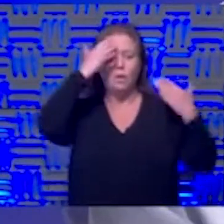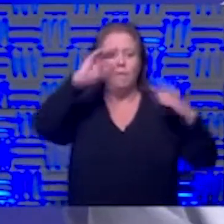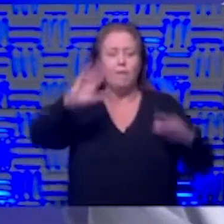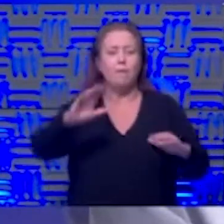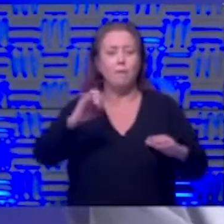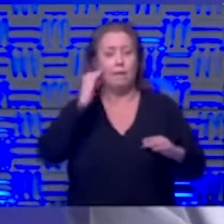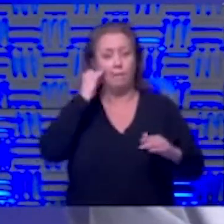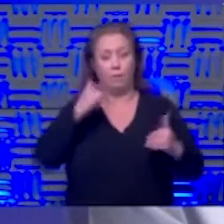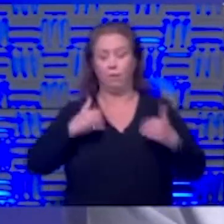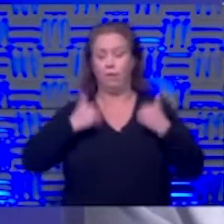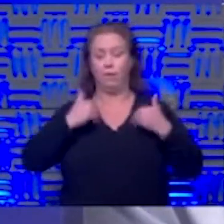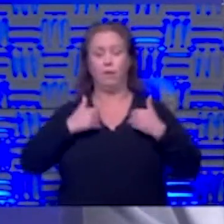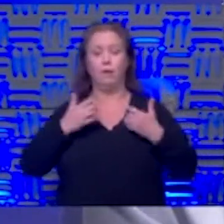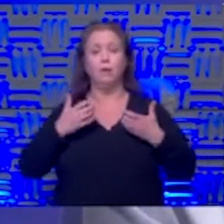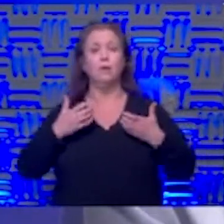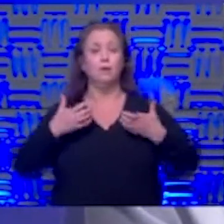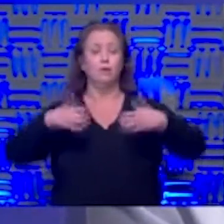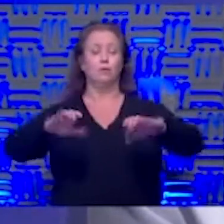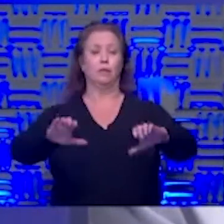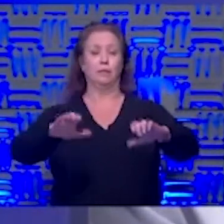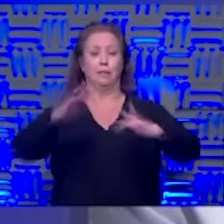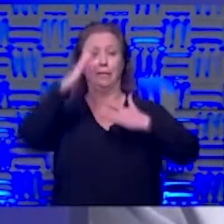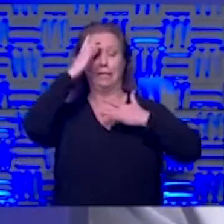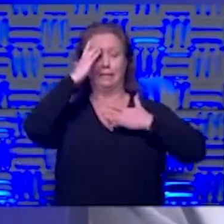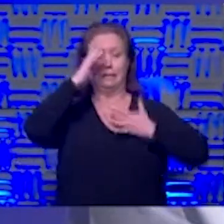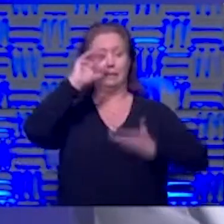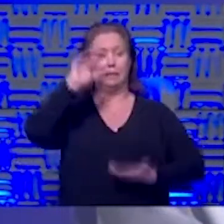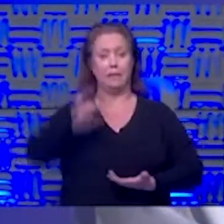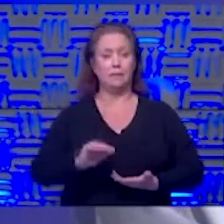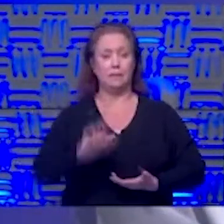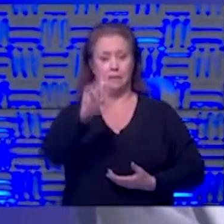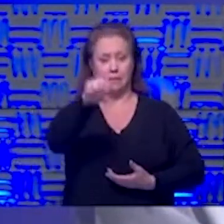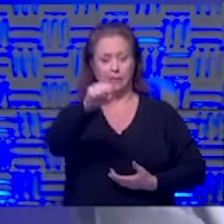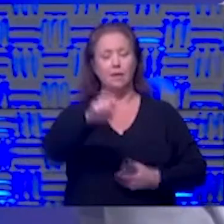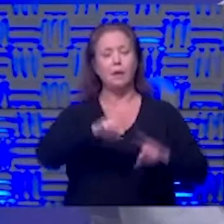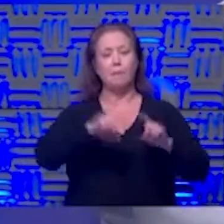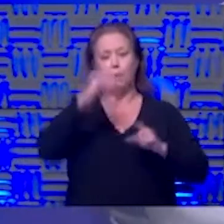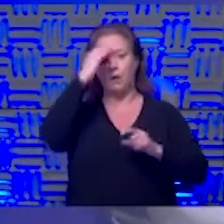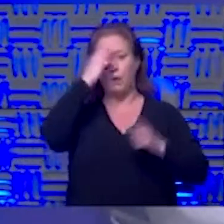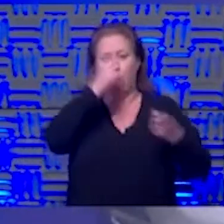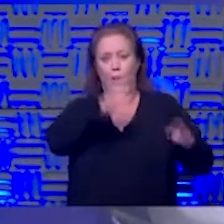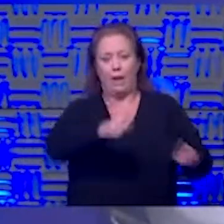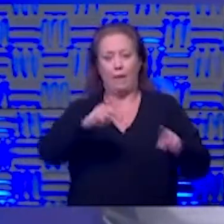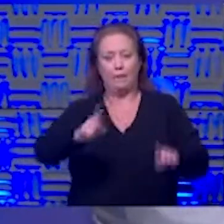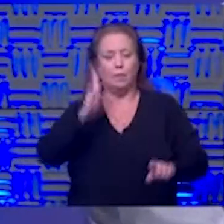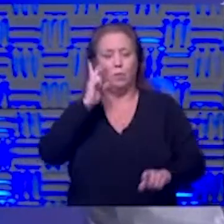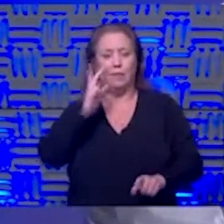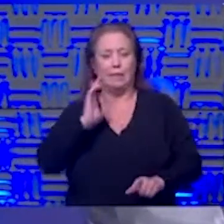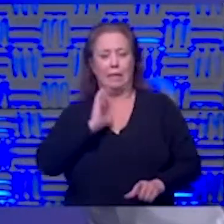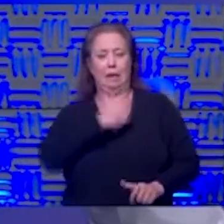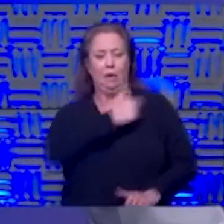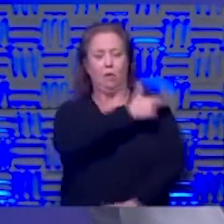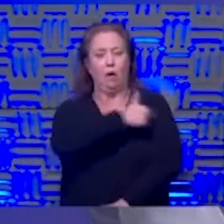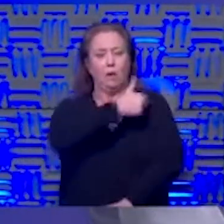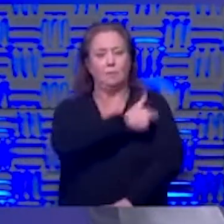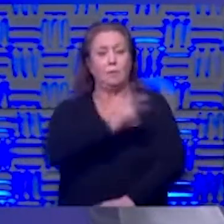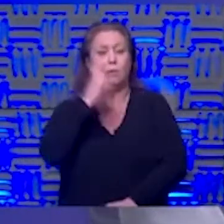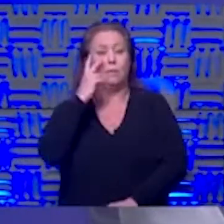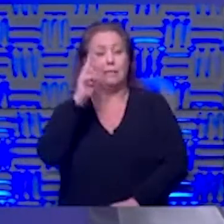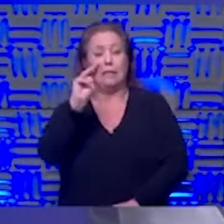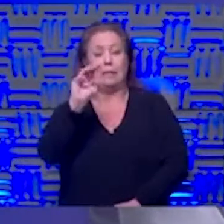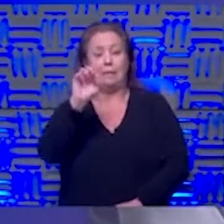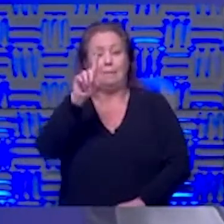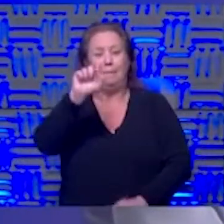even though you're young your chance of getting critical illness is lower but we know what happens we see it in our hospital we see it in the media